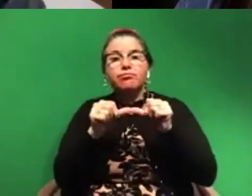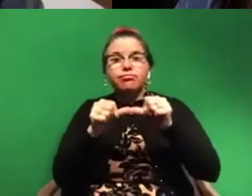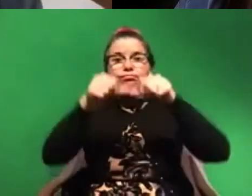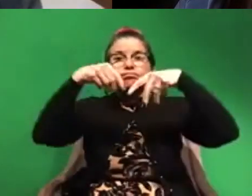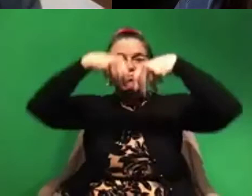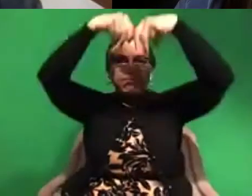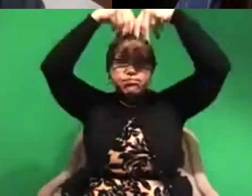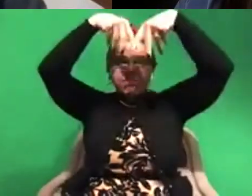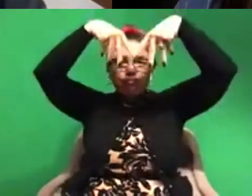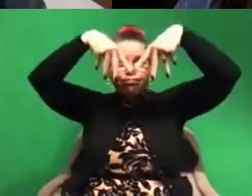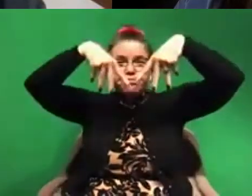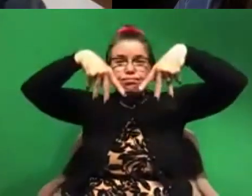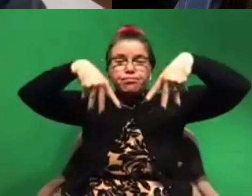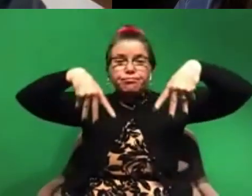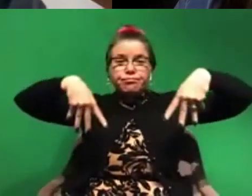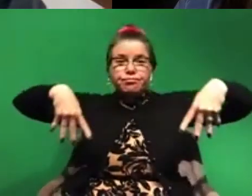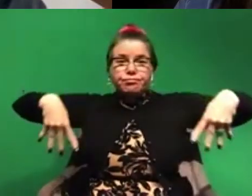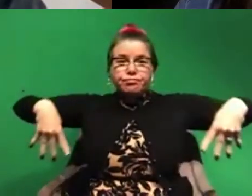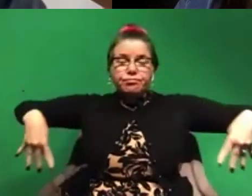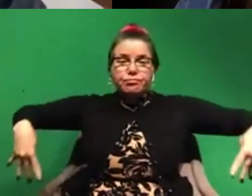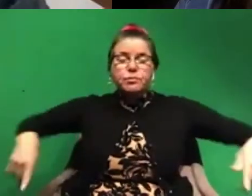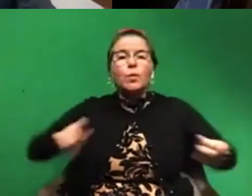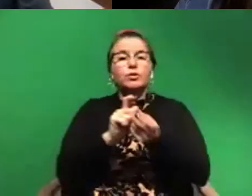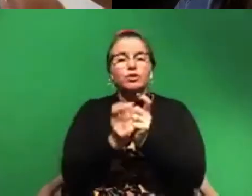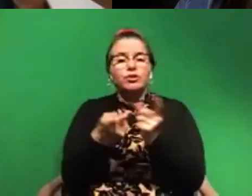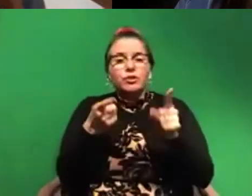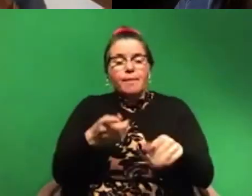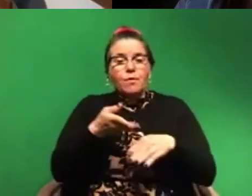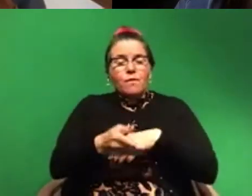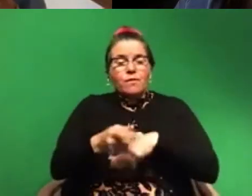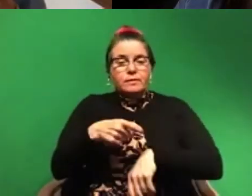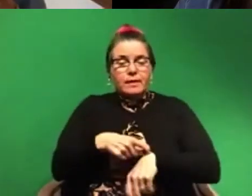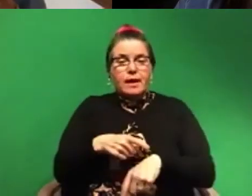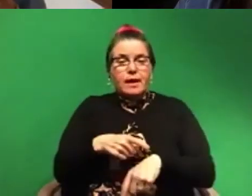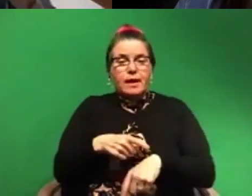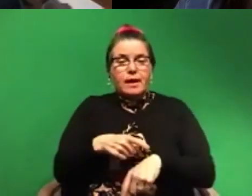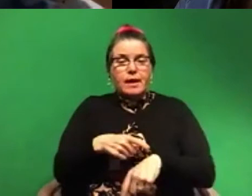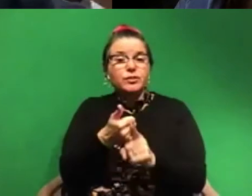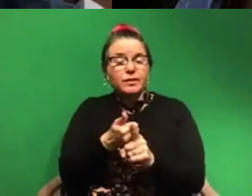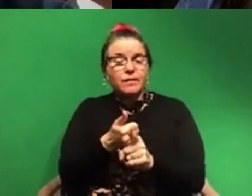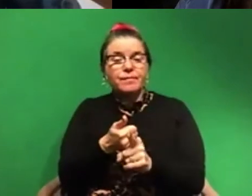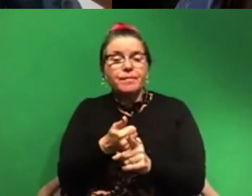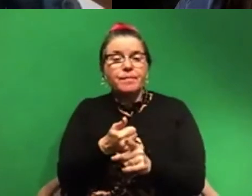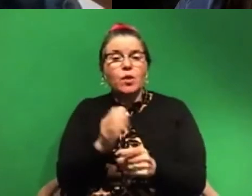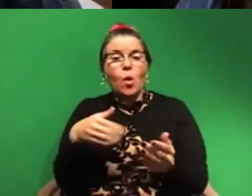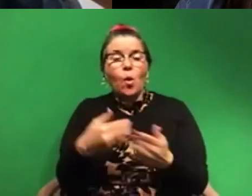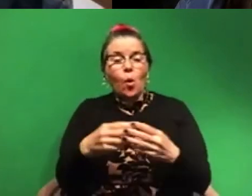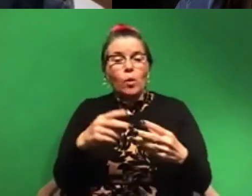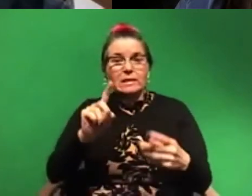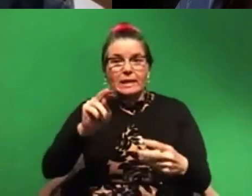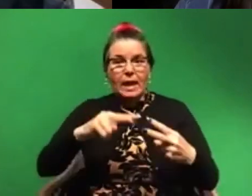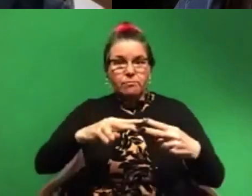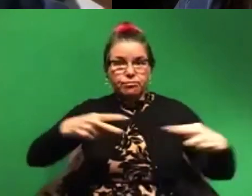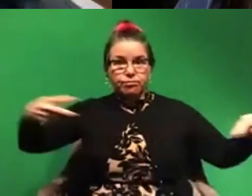it keeps going. So those changes accumulate through time, meaning that if you were to take the whole string of DNA of me